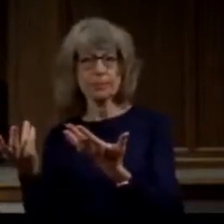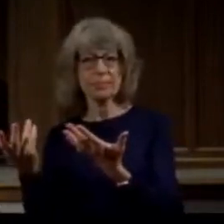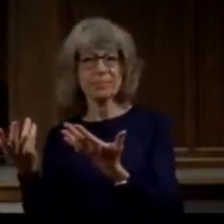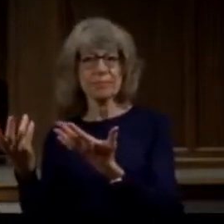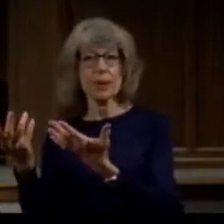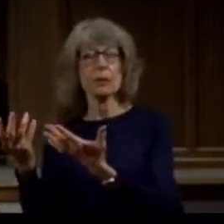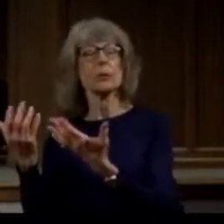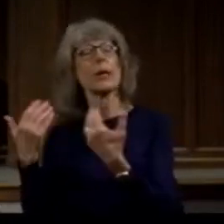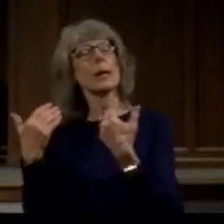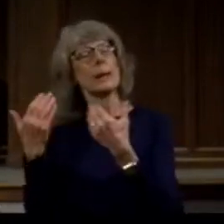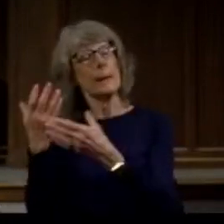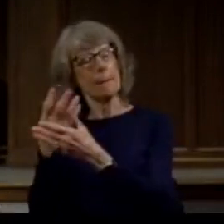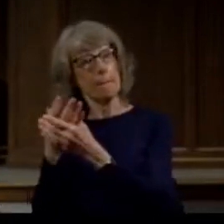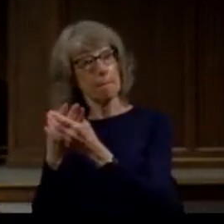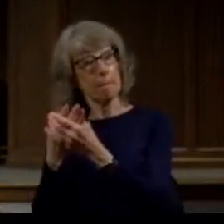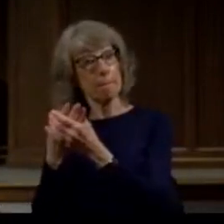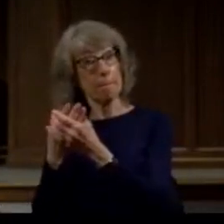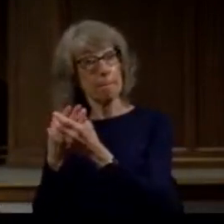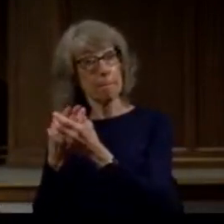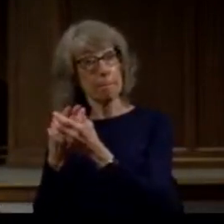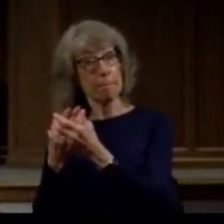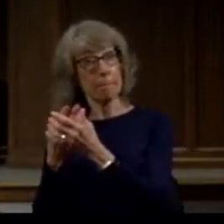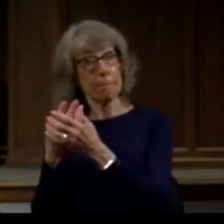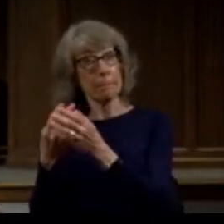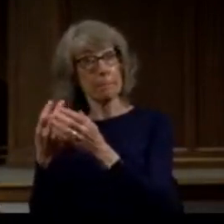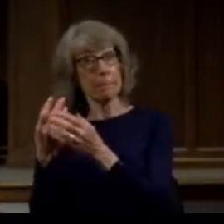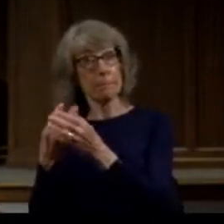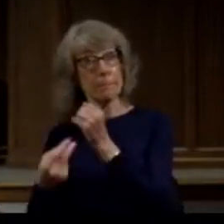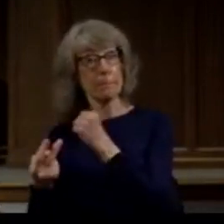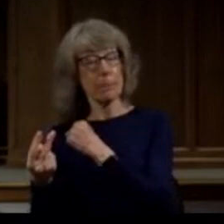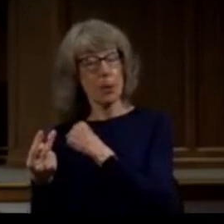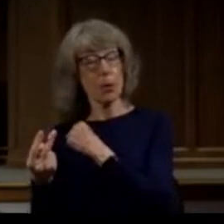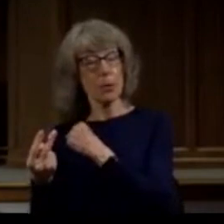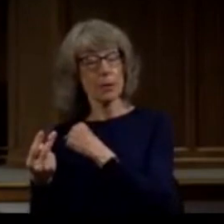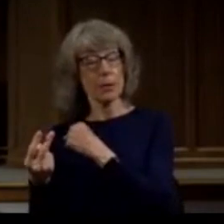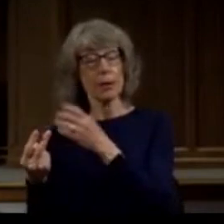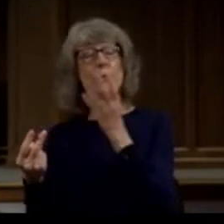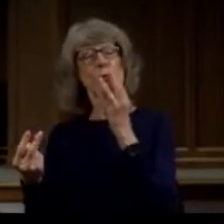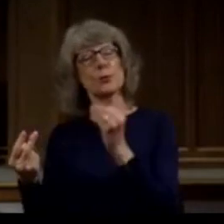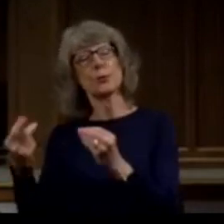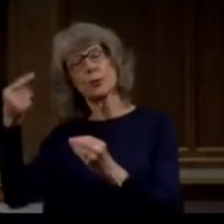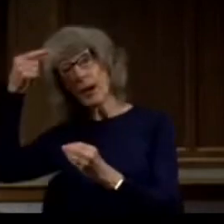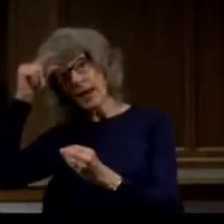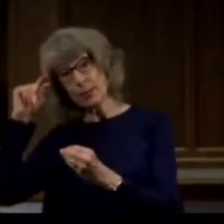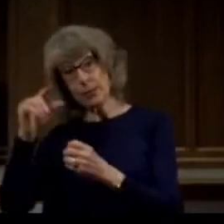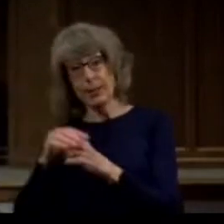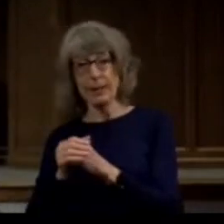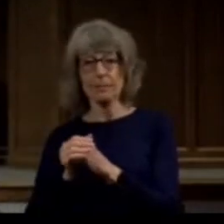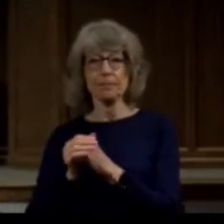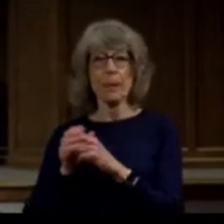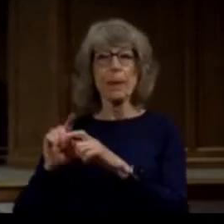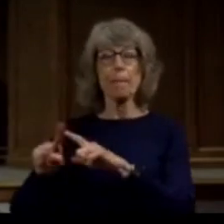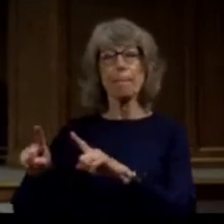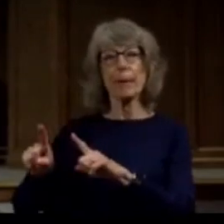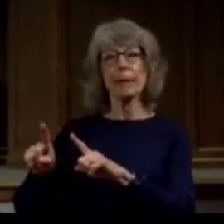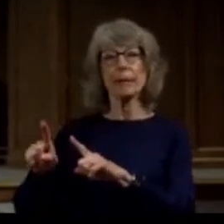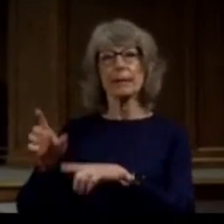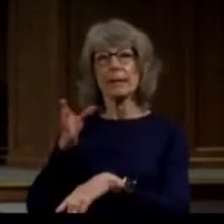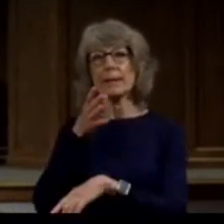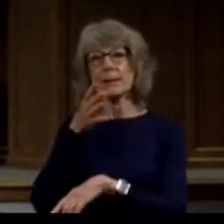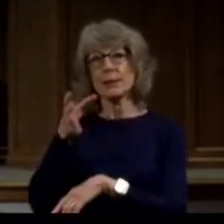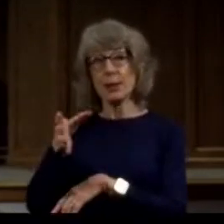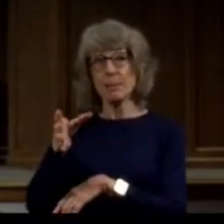family that had both a Jewish and a Greek background. Second would be Timothy's legacy of faith came through his grandmother, Lois,